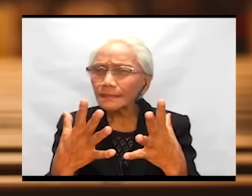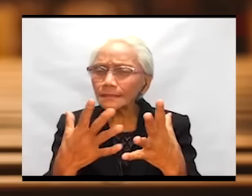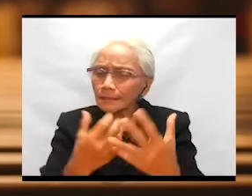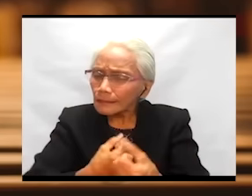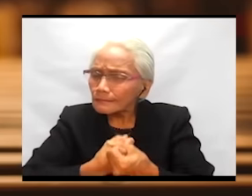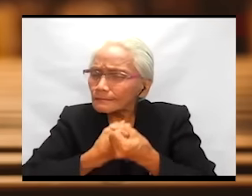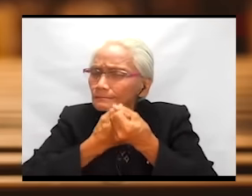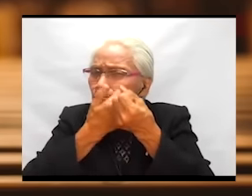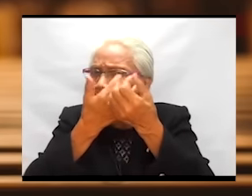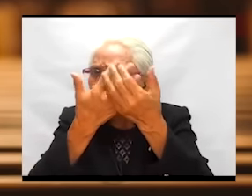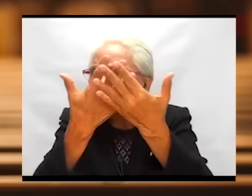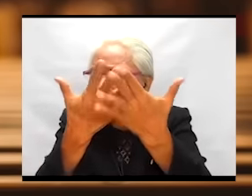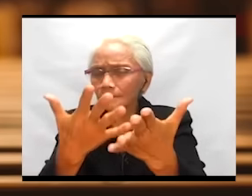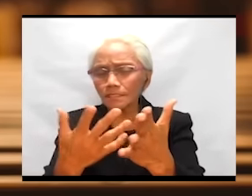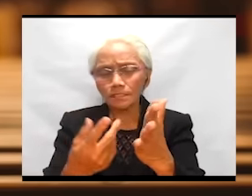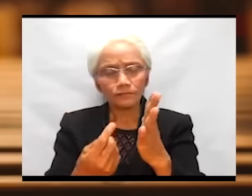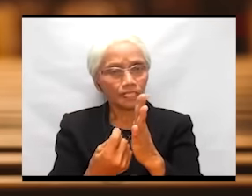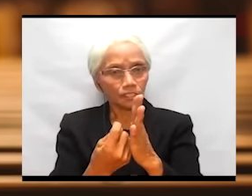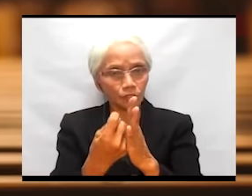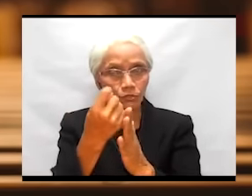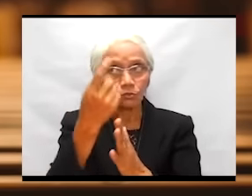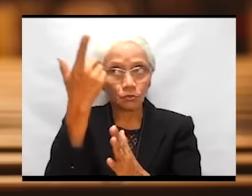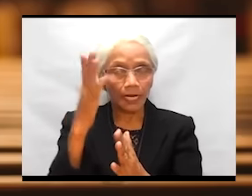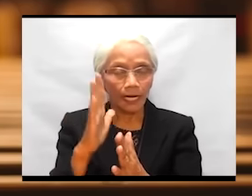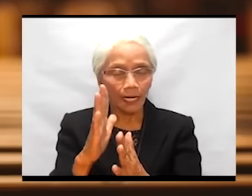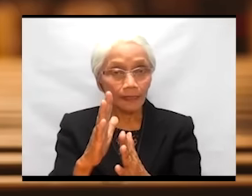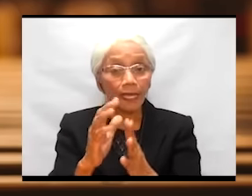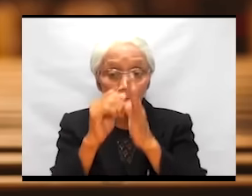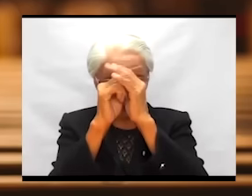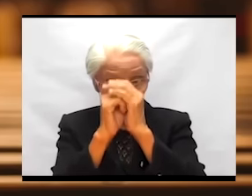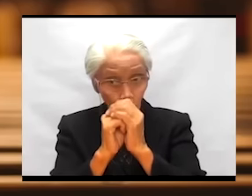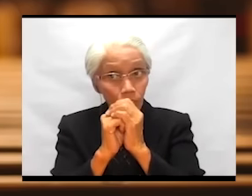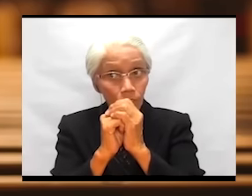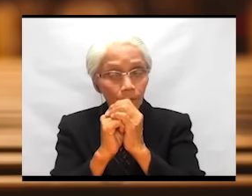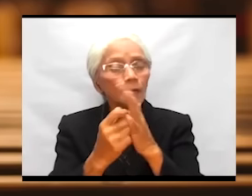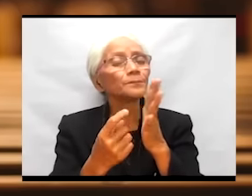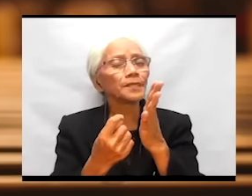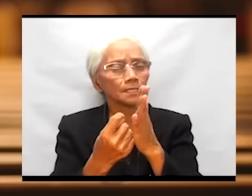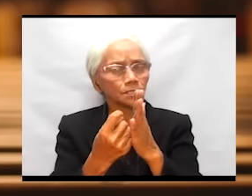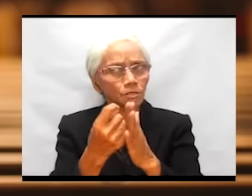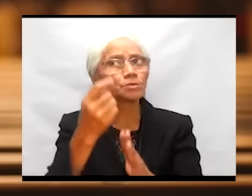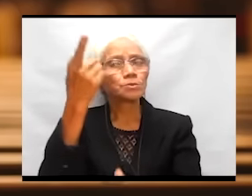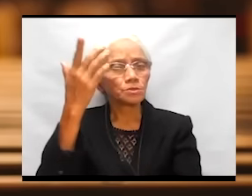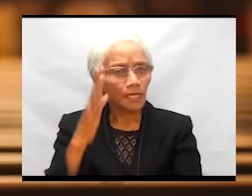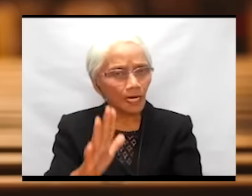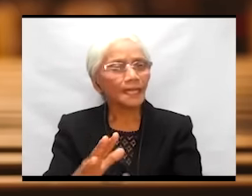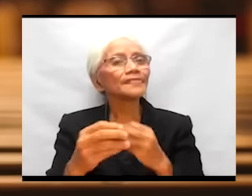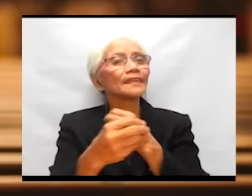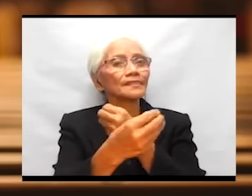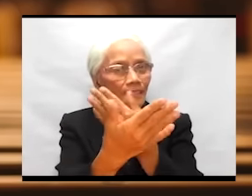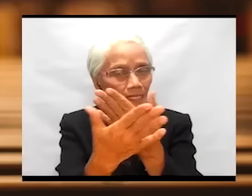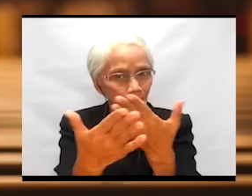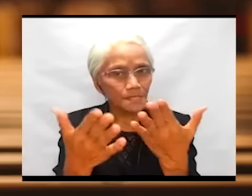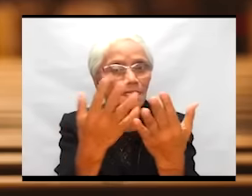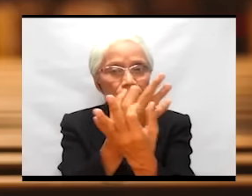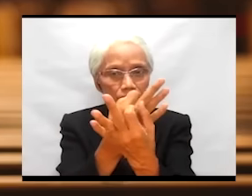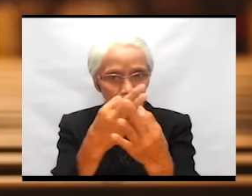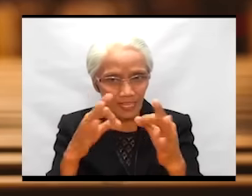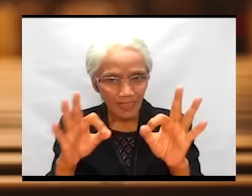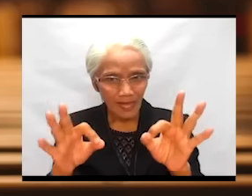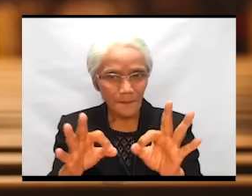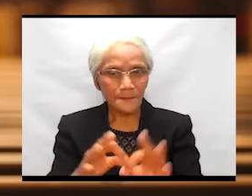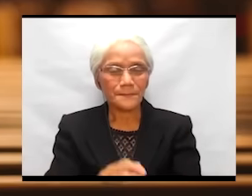in the worship of the true God. And the worship of the true God that gives freedom.